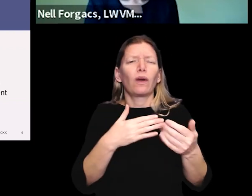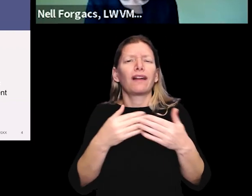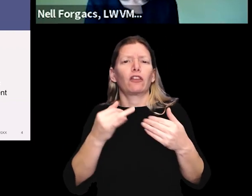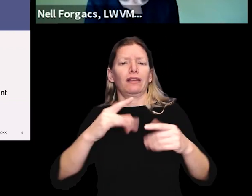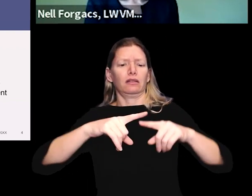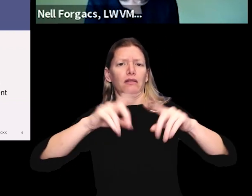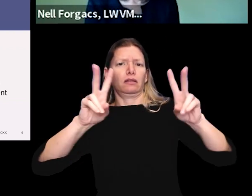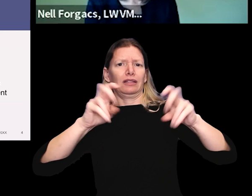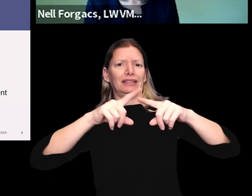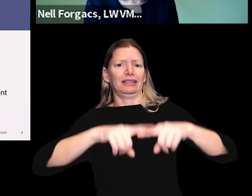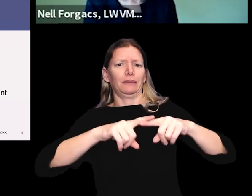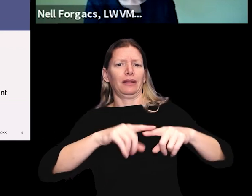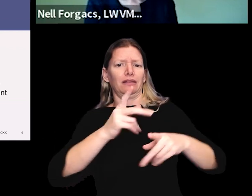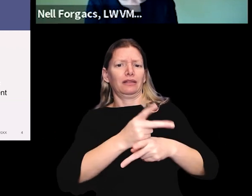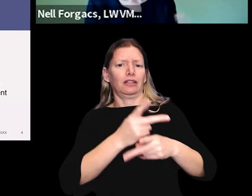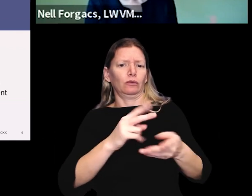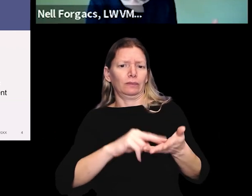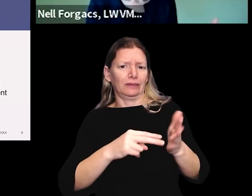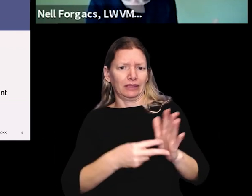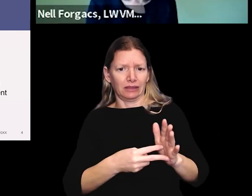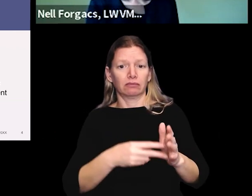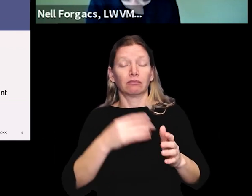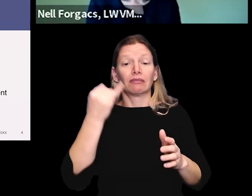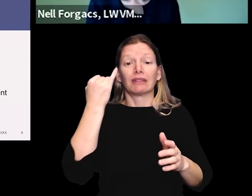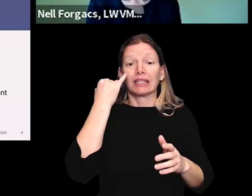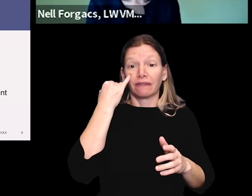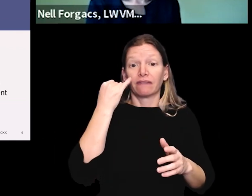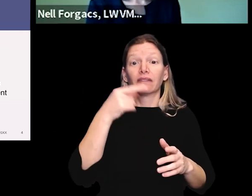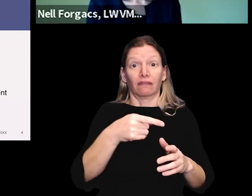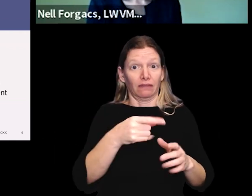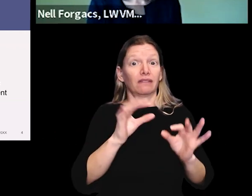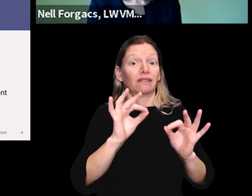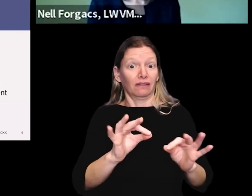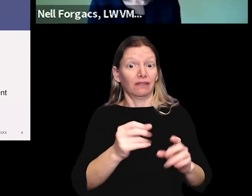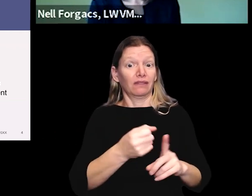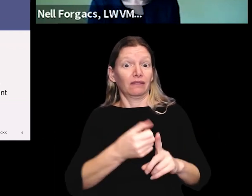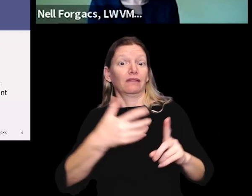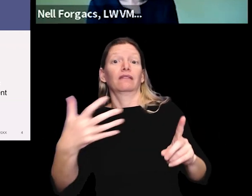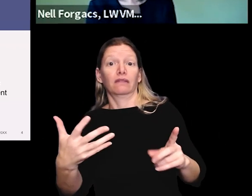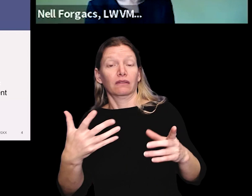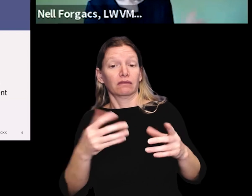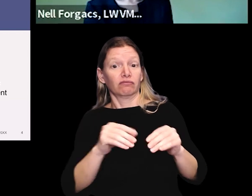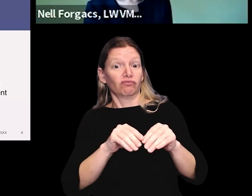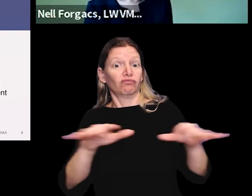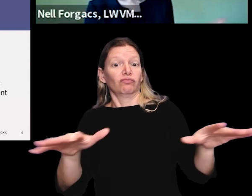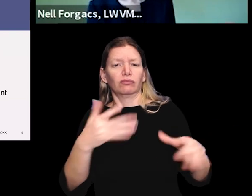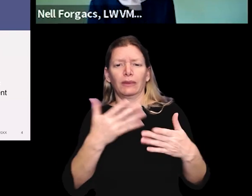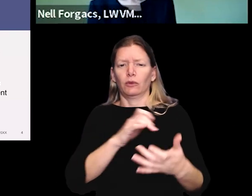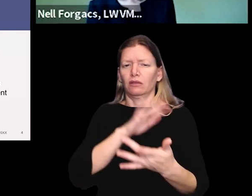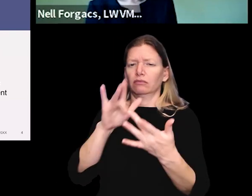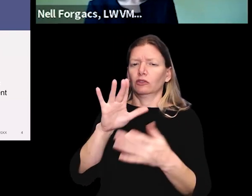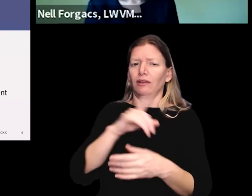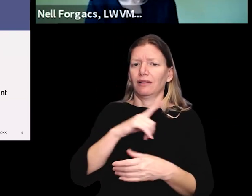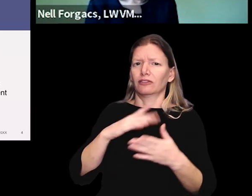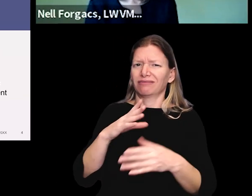the dependent care need is, if this were expanded, it would also allow for dependent care. So you may want to reach out to your